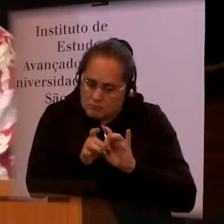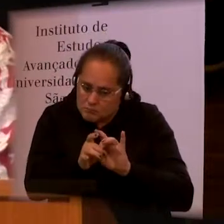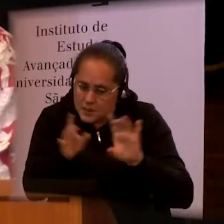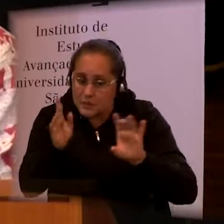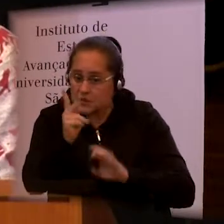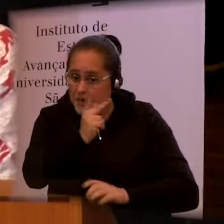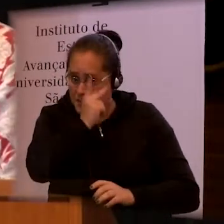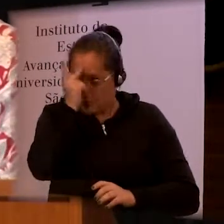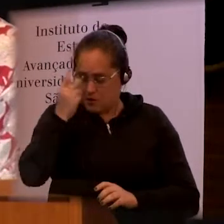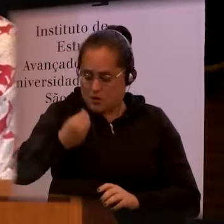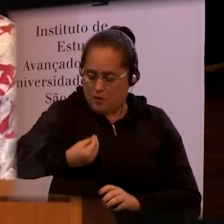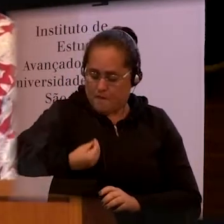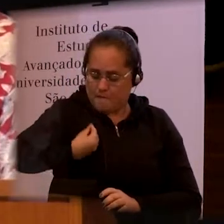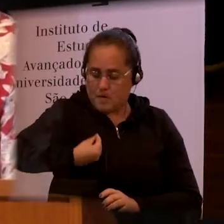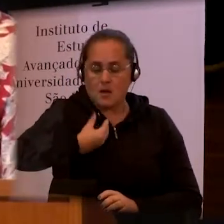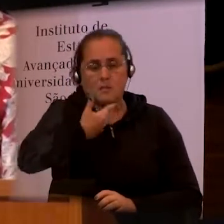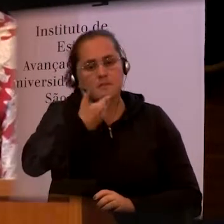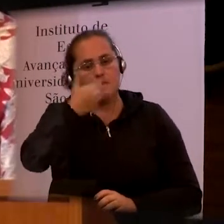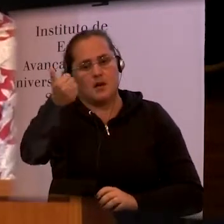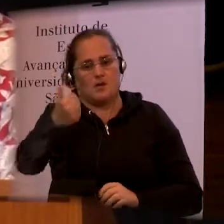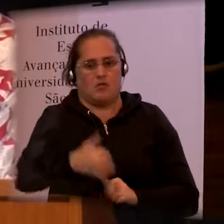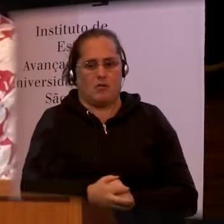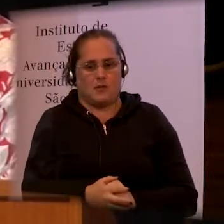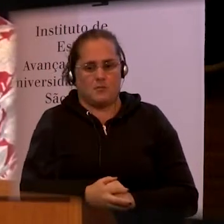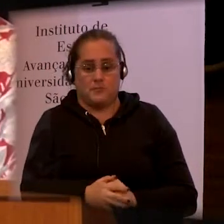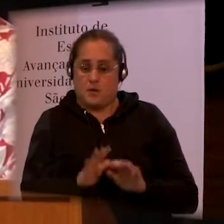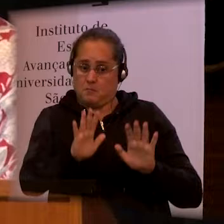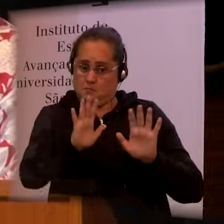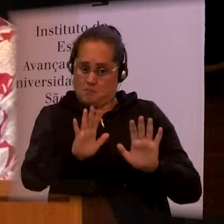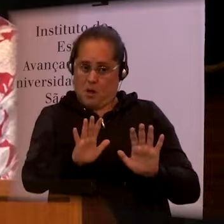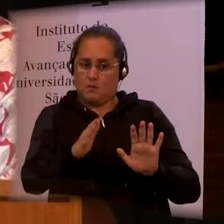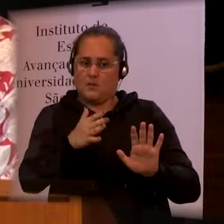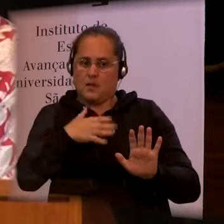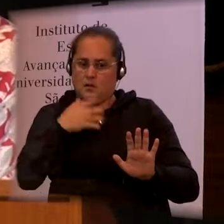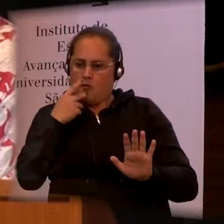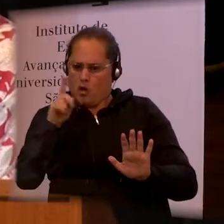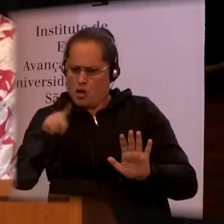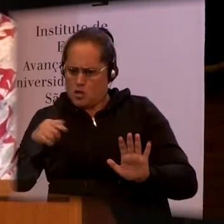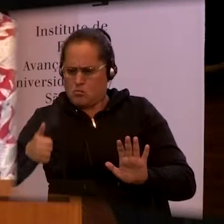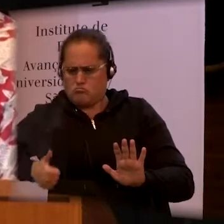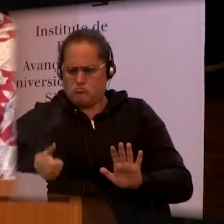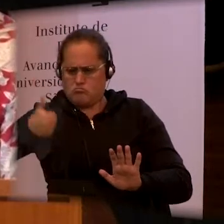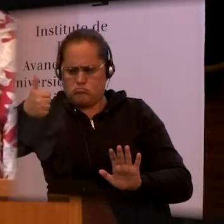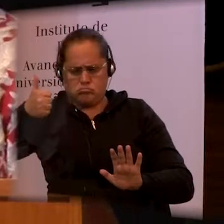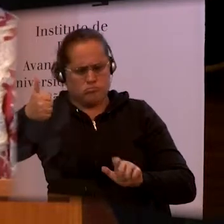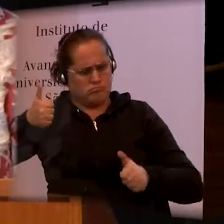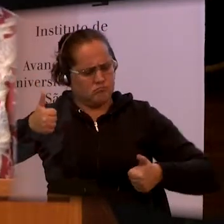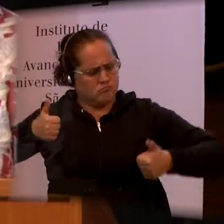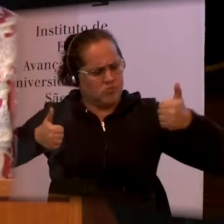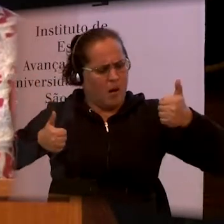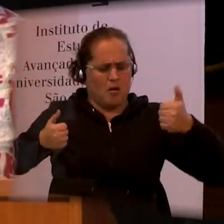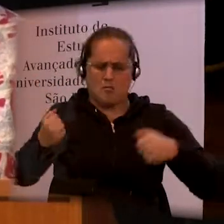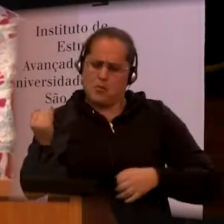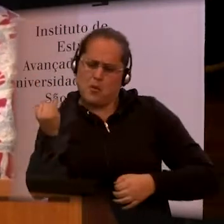So I'm not saying that one is more important than another, it's just that we look at this whole picture.